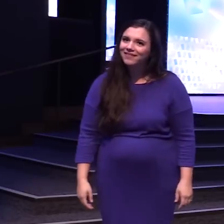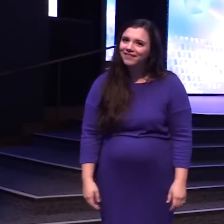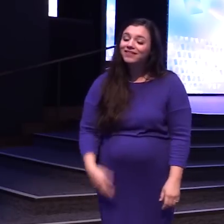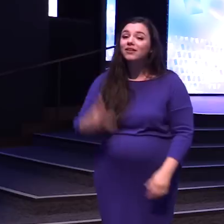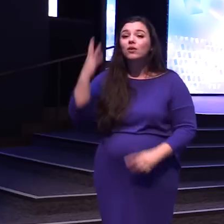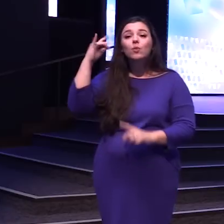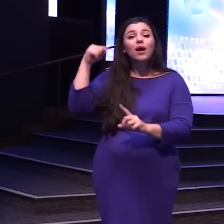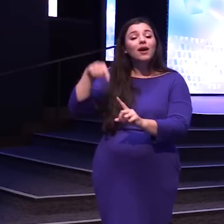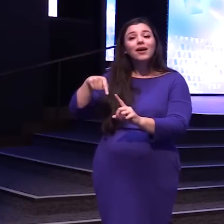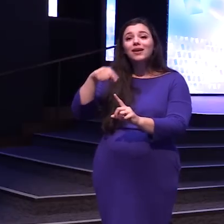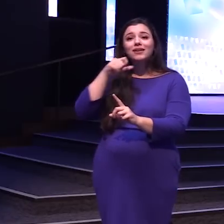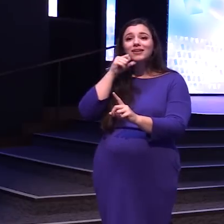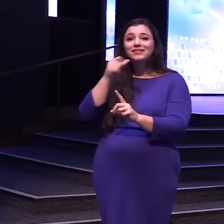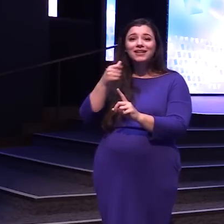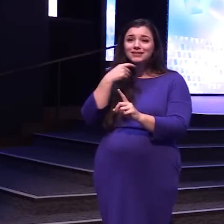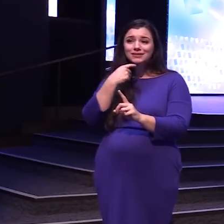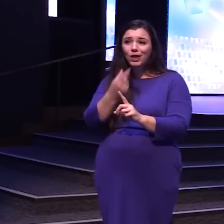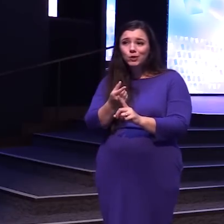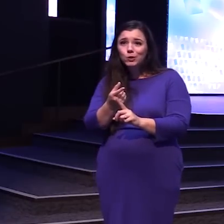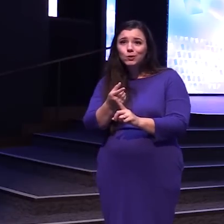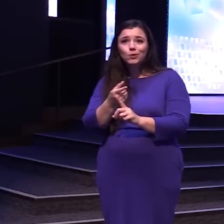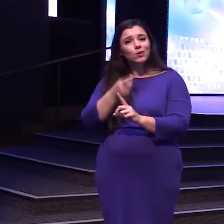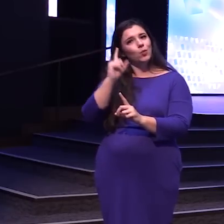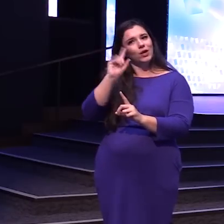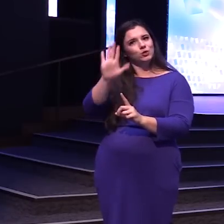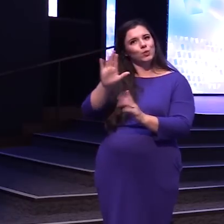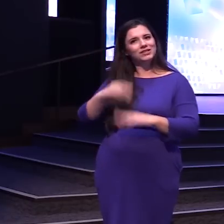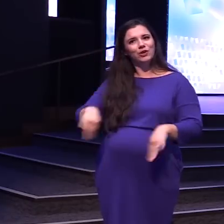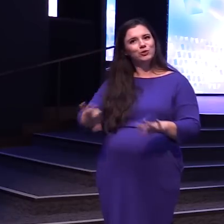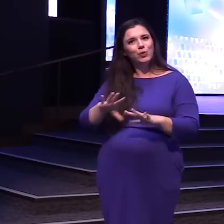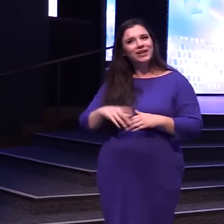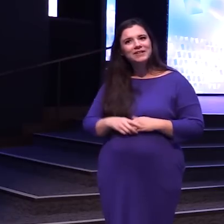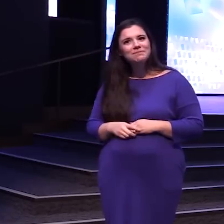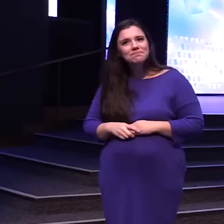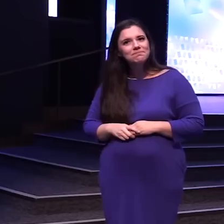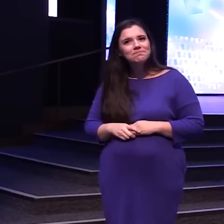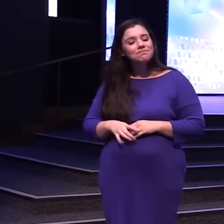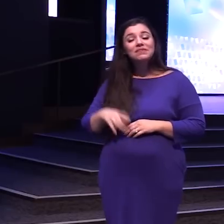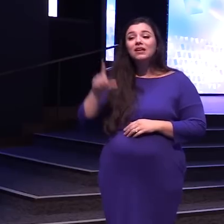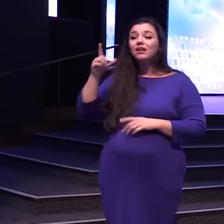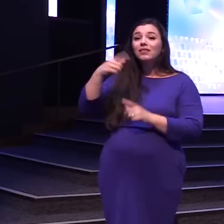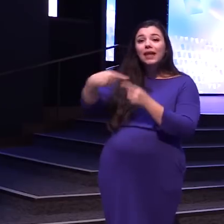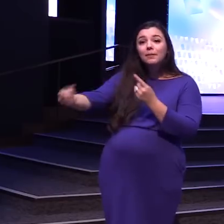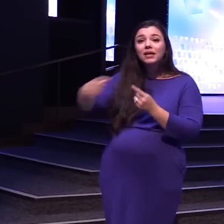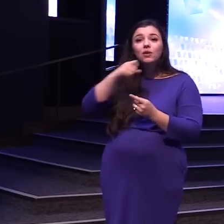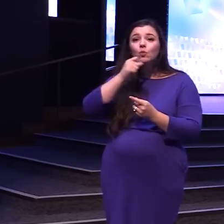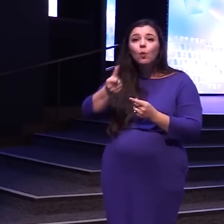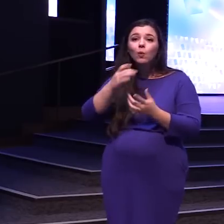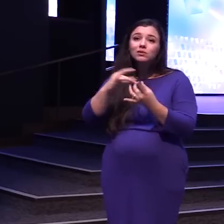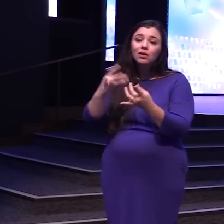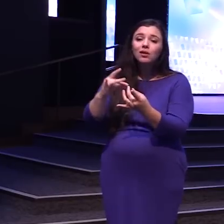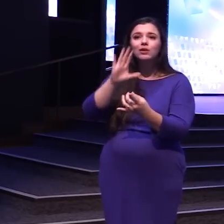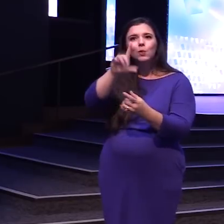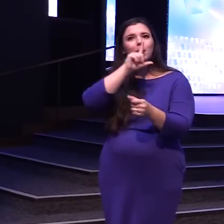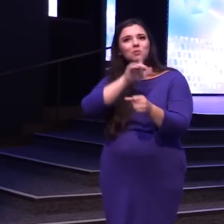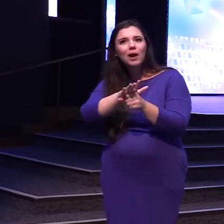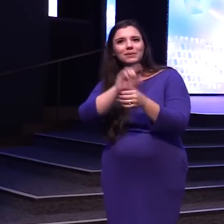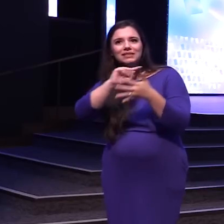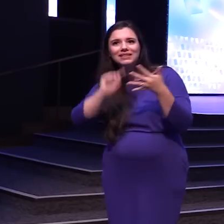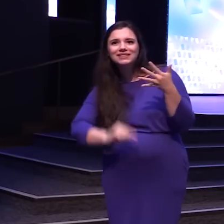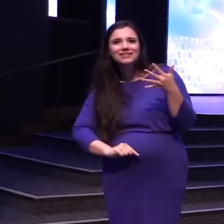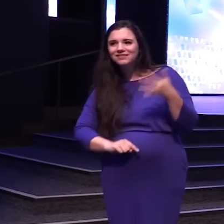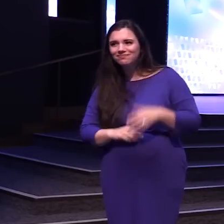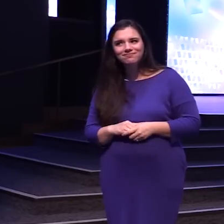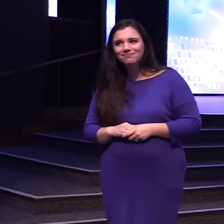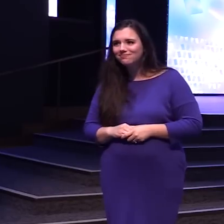Because he Doesn't tell You Where your Territory Lines He doesn't Tell you What your Promises Are